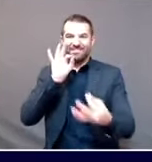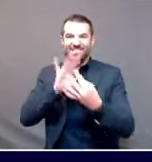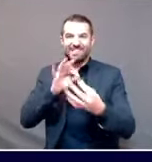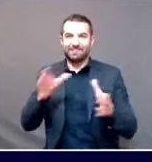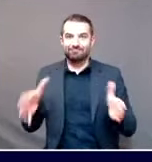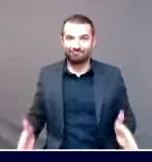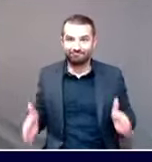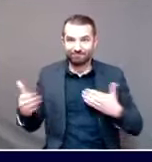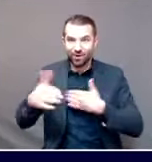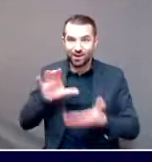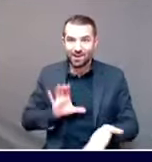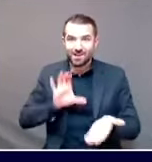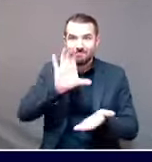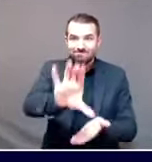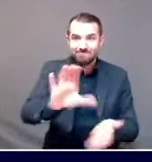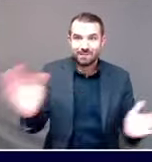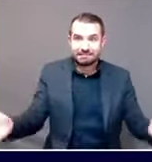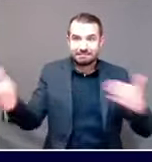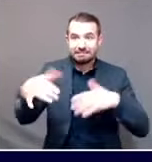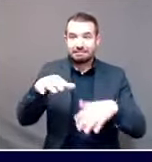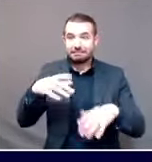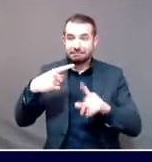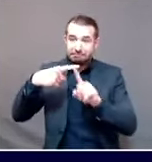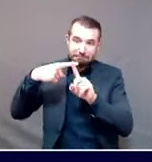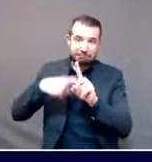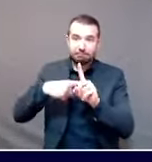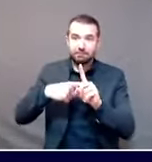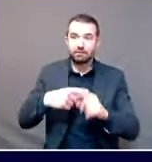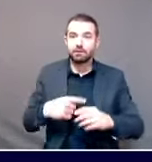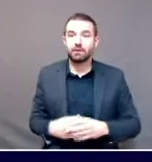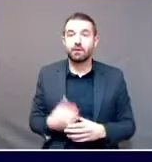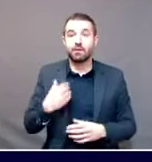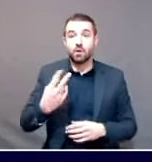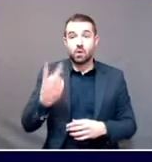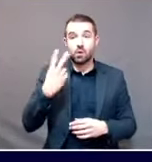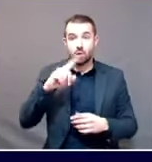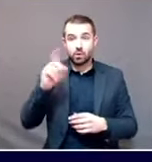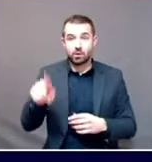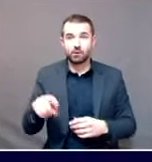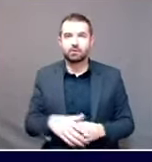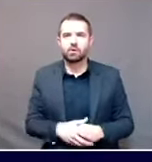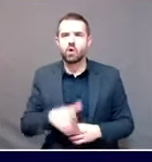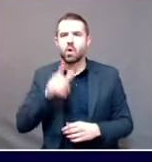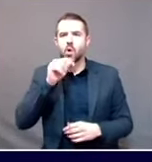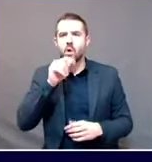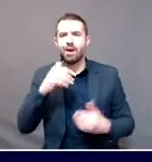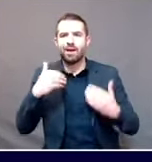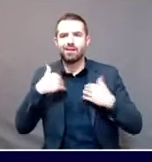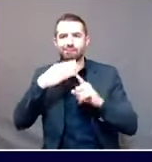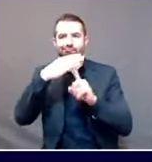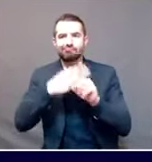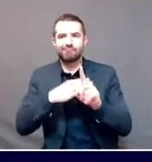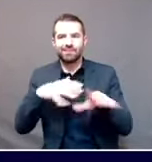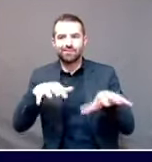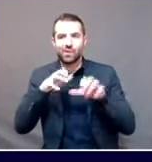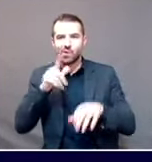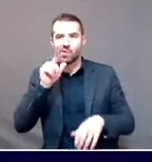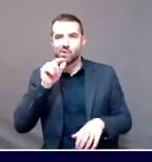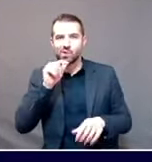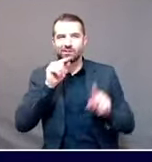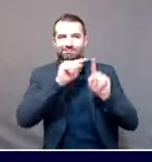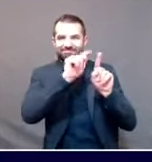let me say that again. The twin questions were, does the facility have the requisite ultra storage, ultra cold storage